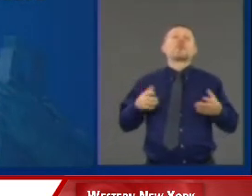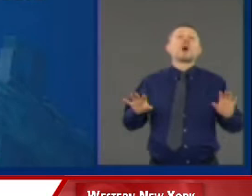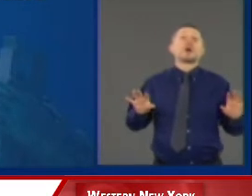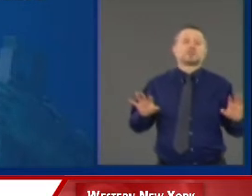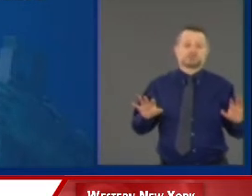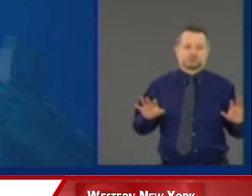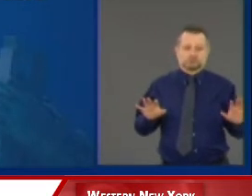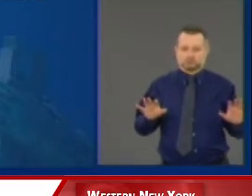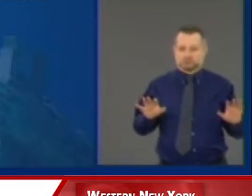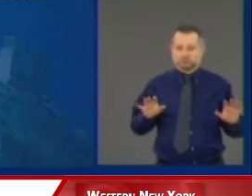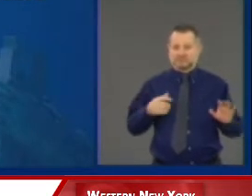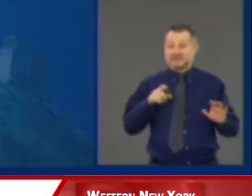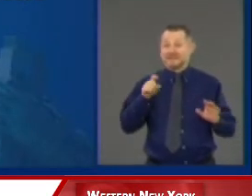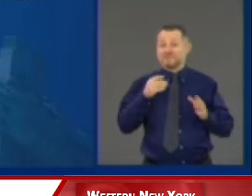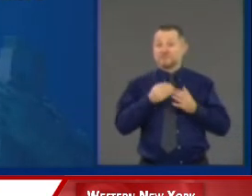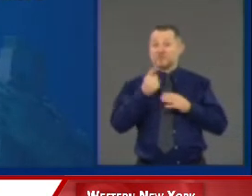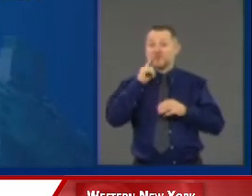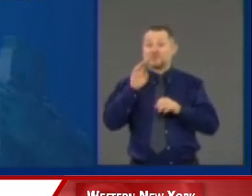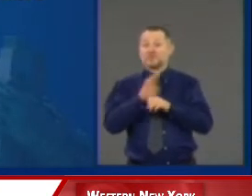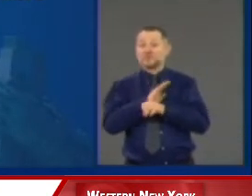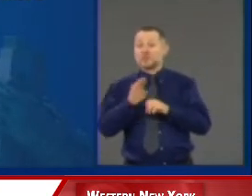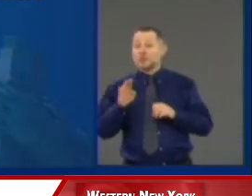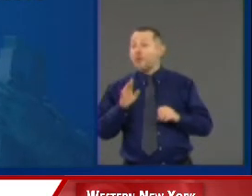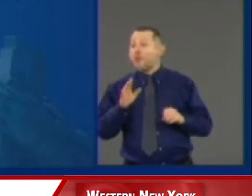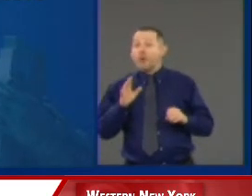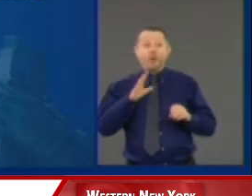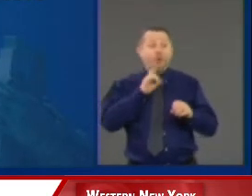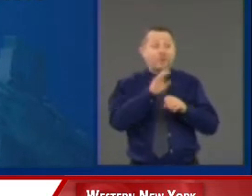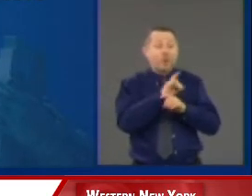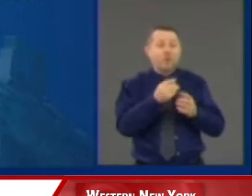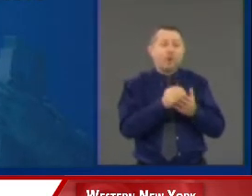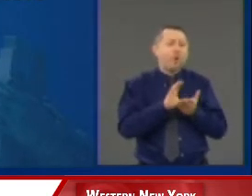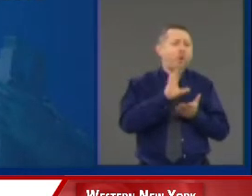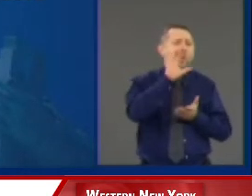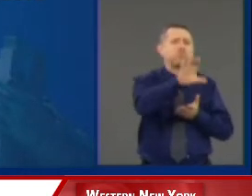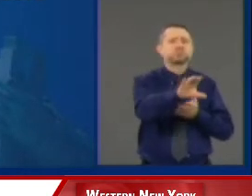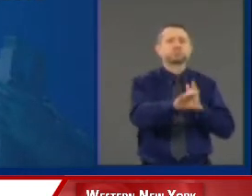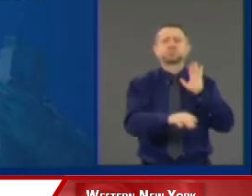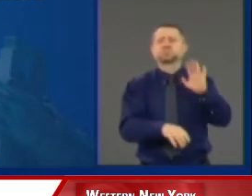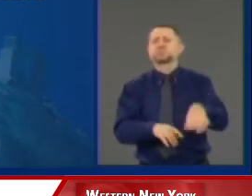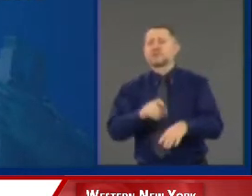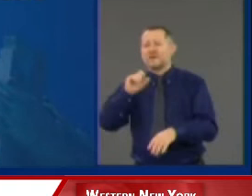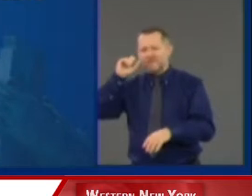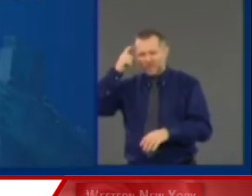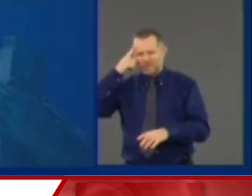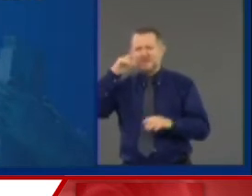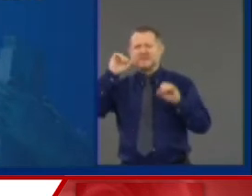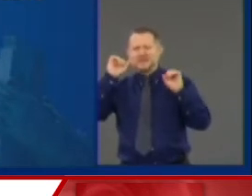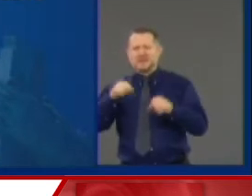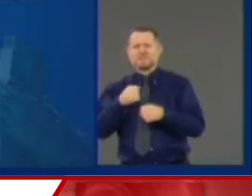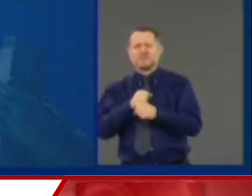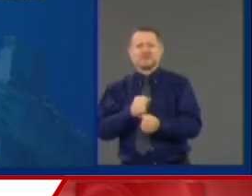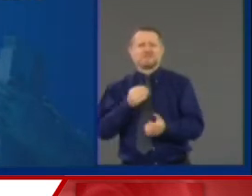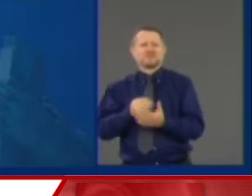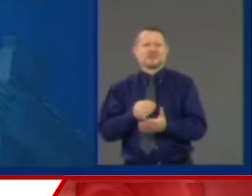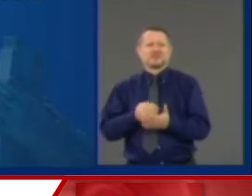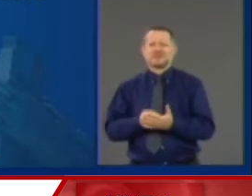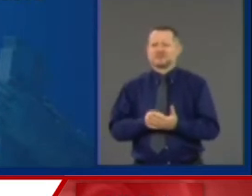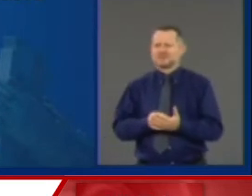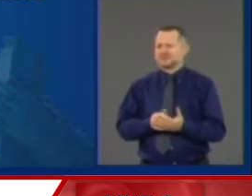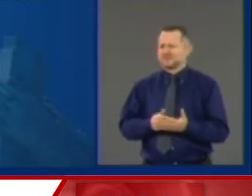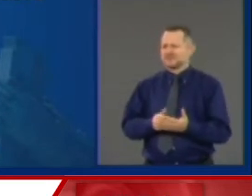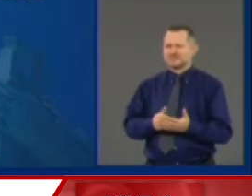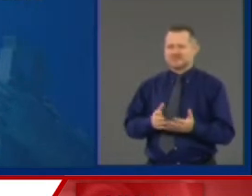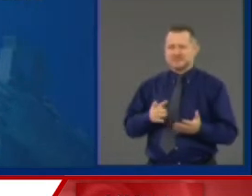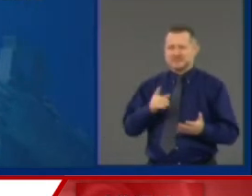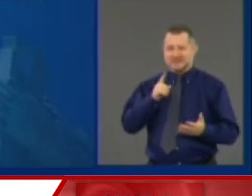to find the money, you can find it. Let's be honest. The federal government has a printing press in their basement. When they have the political